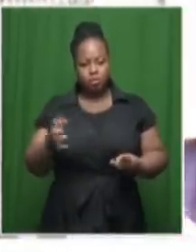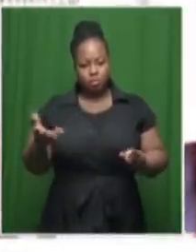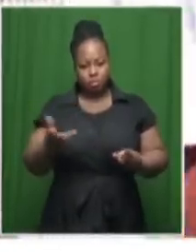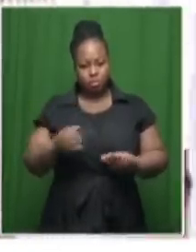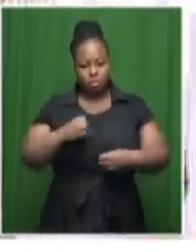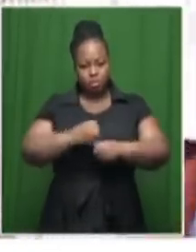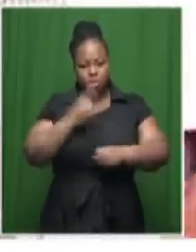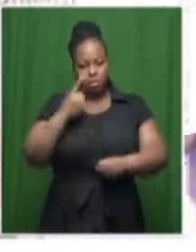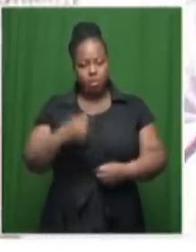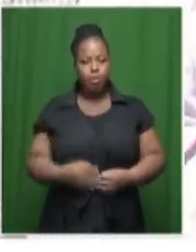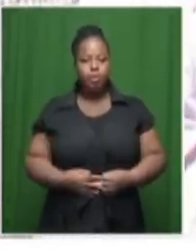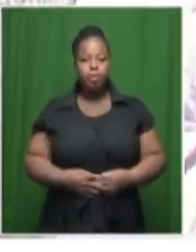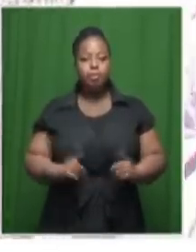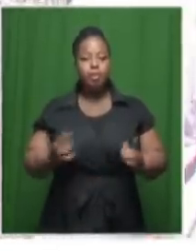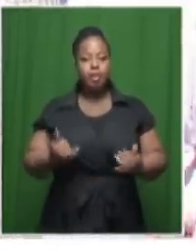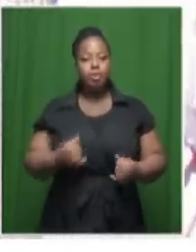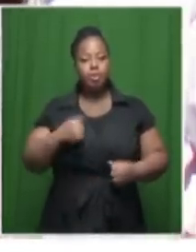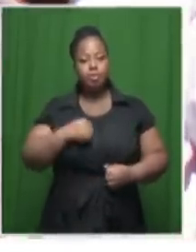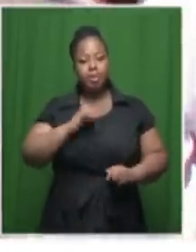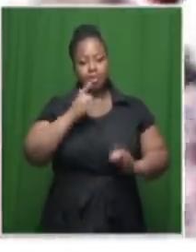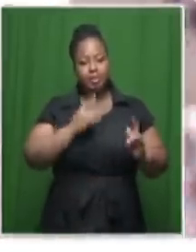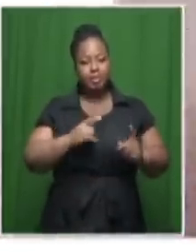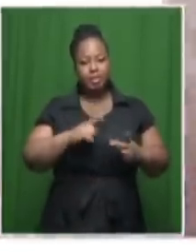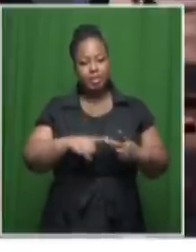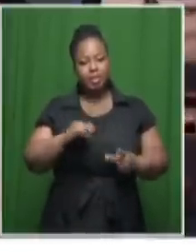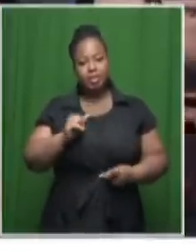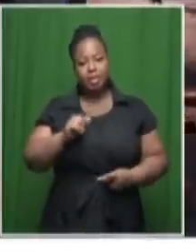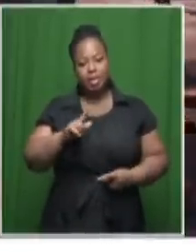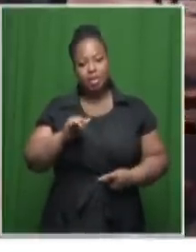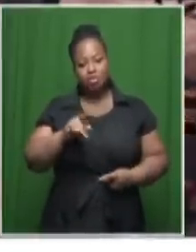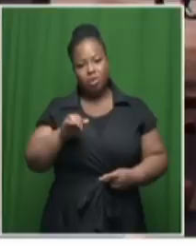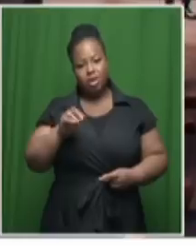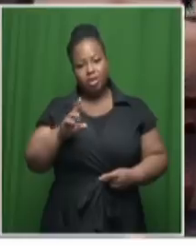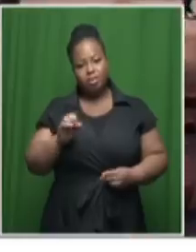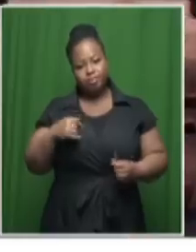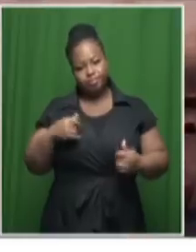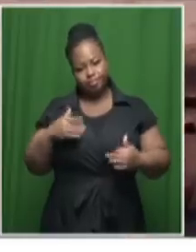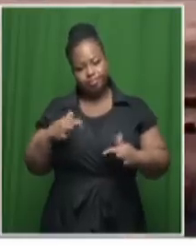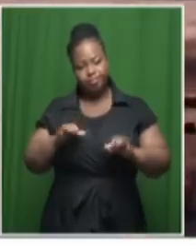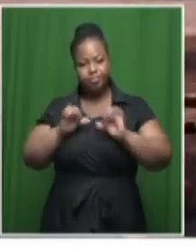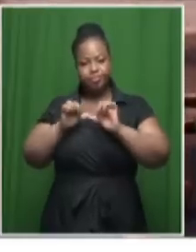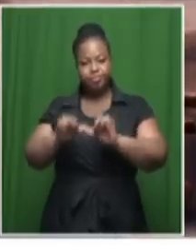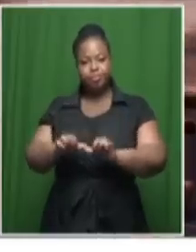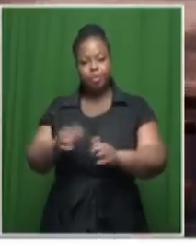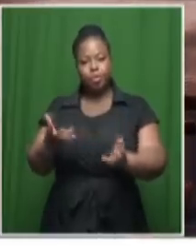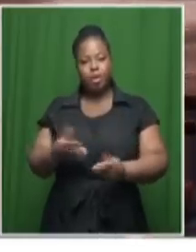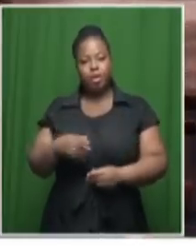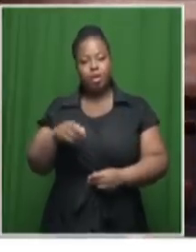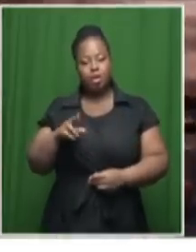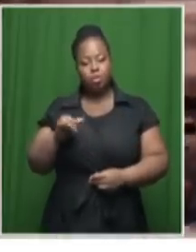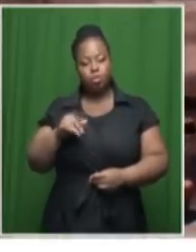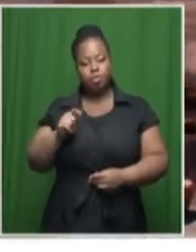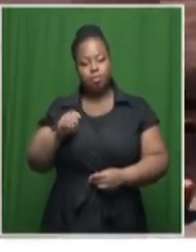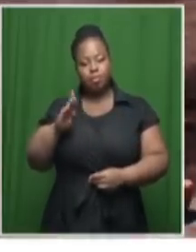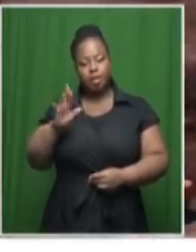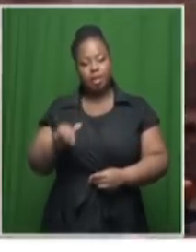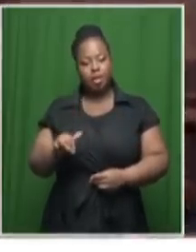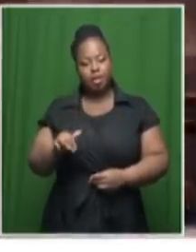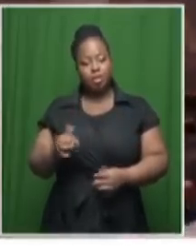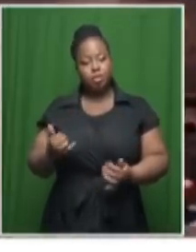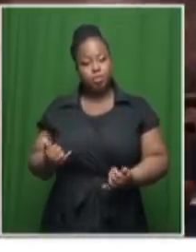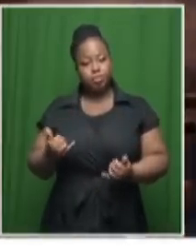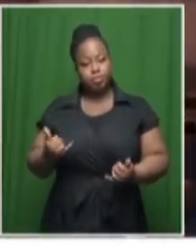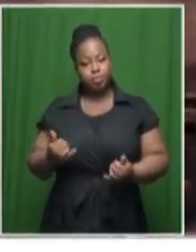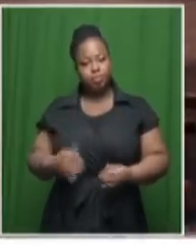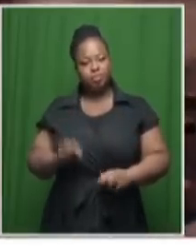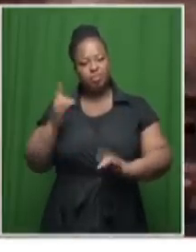Gauteng. Meanwhile, the MyCity and Dailer ride services will resume in Hout Bay following talks between